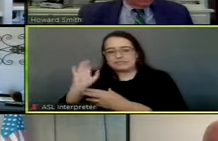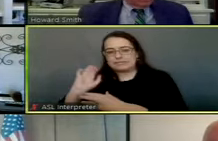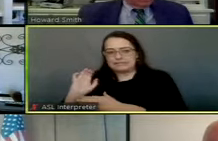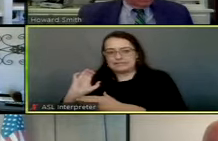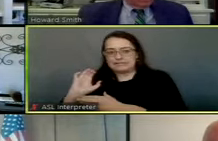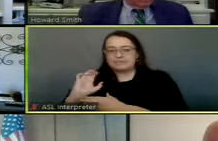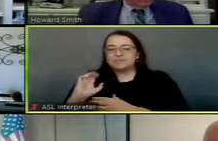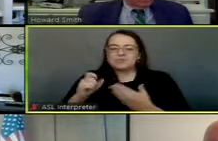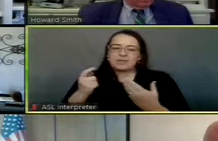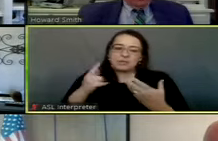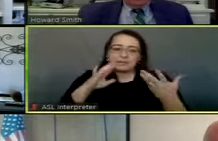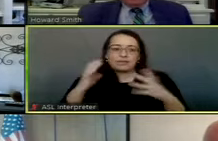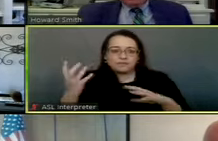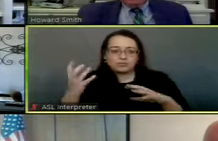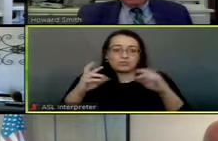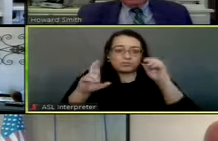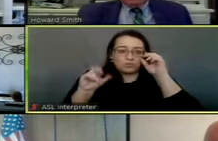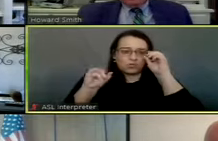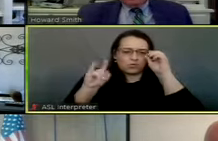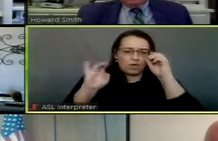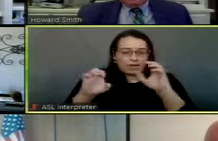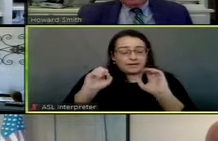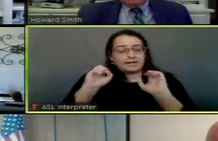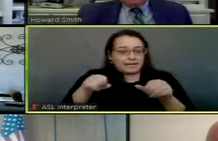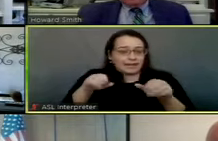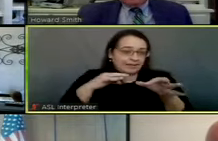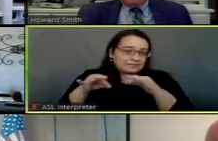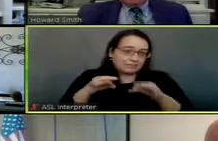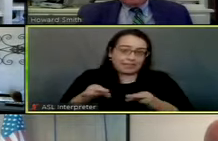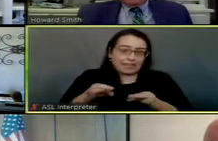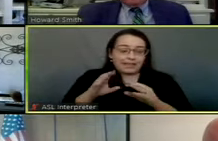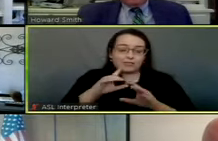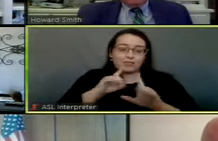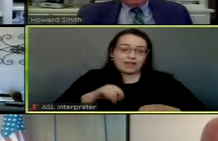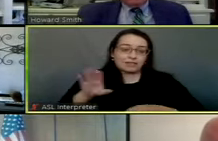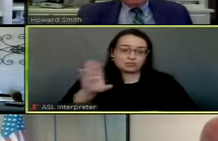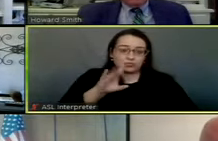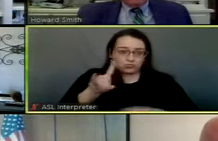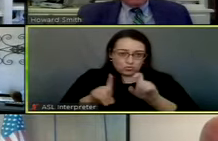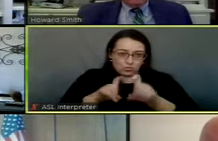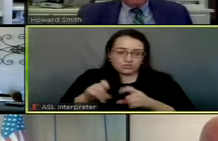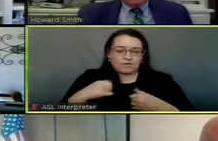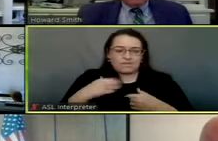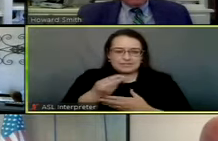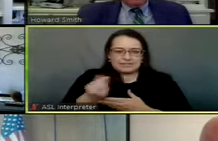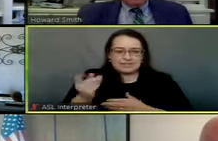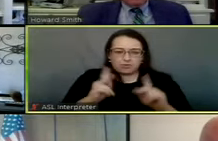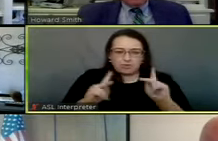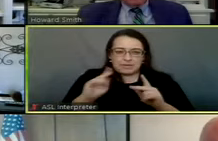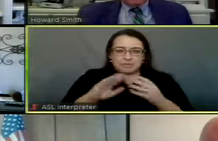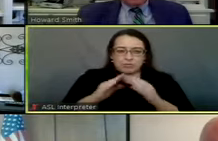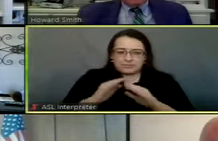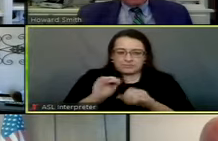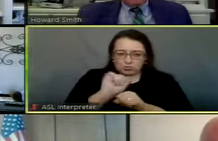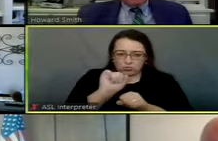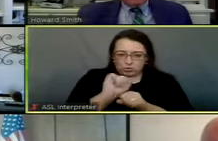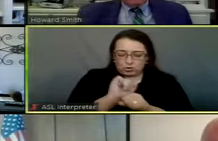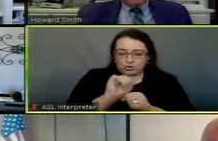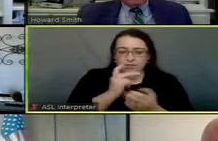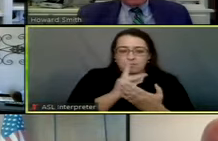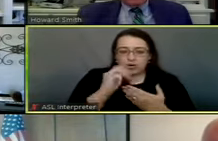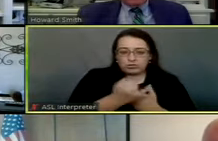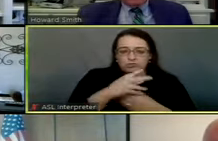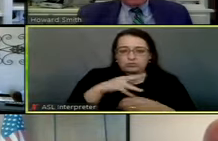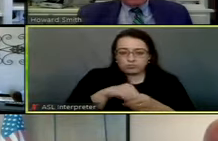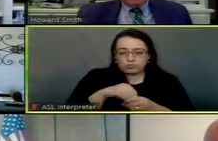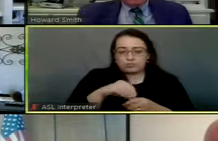So, that's somewhat confusing. Ronnie does a great job of explaining any questions you might have. I've also got a number of people on the city that have been working on these projects, including